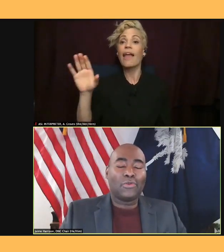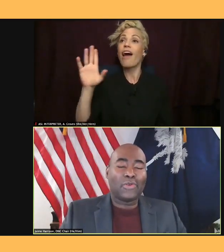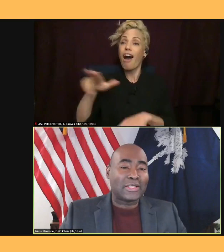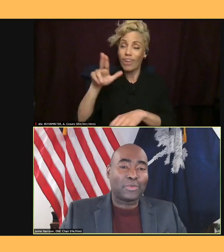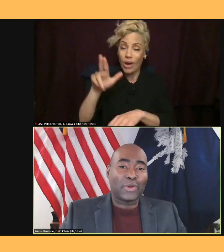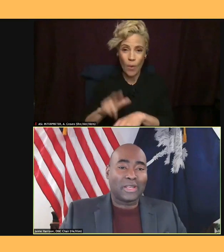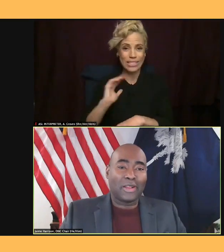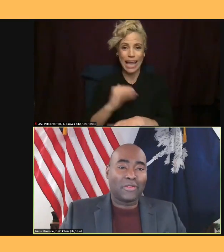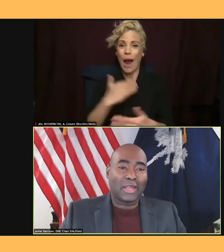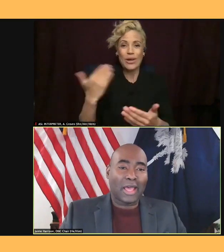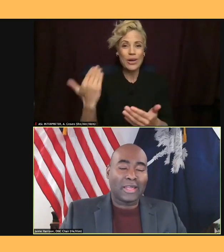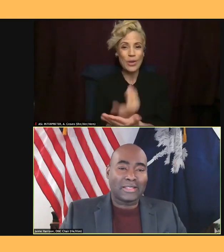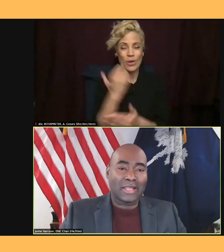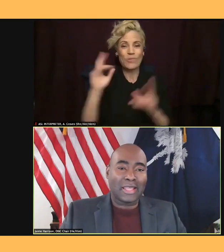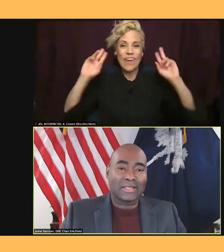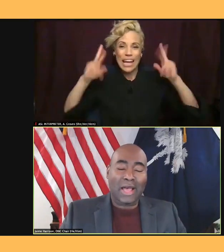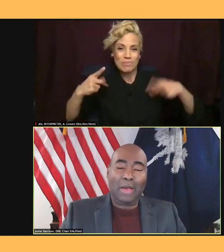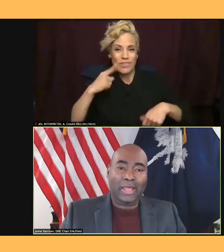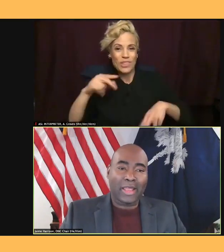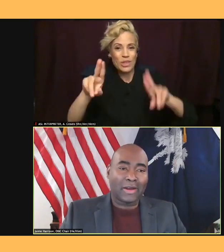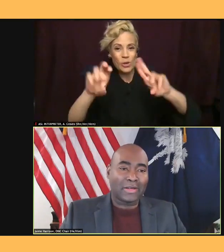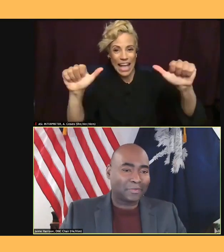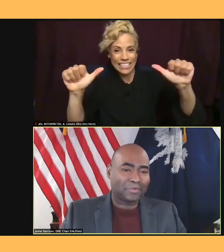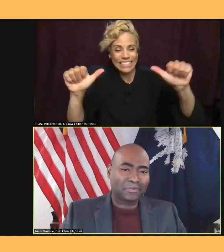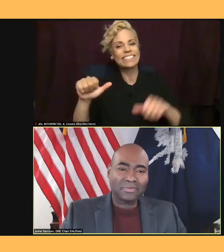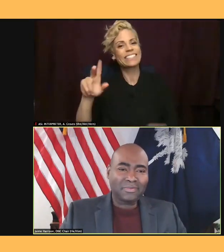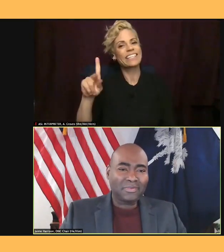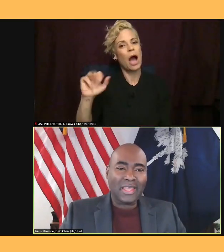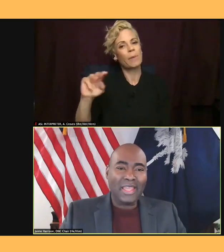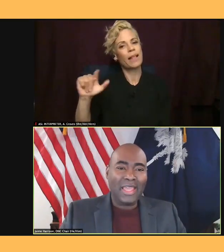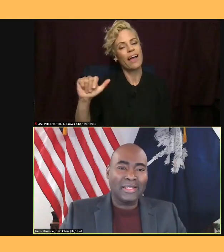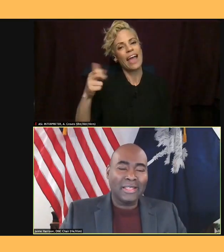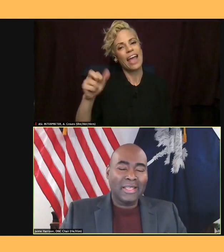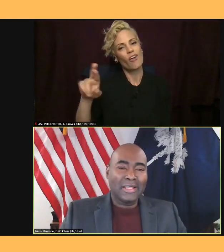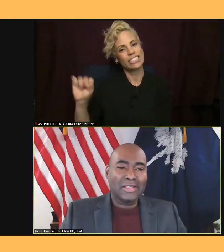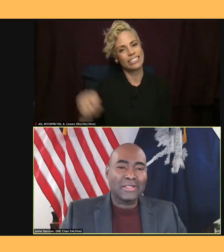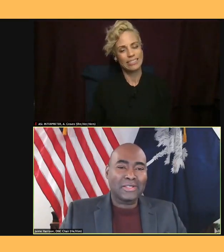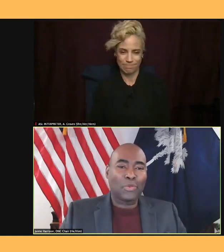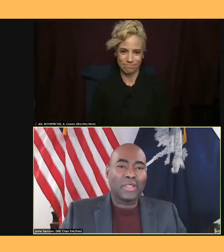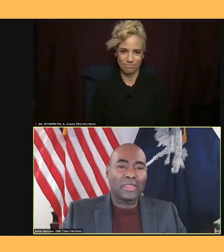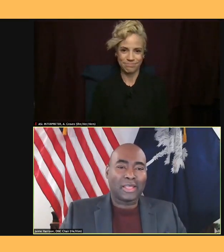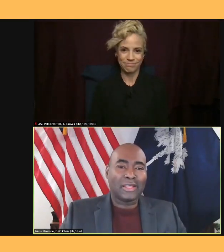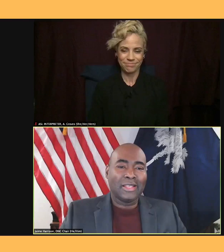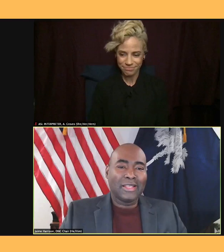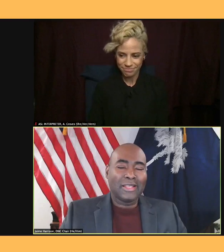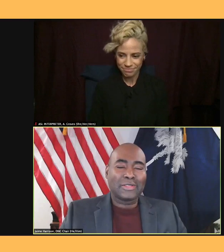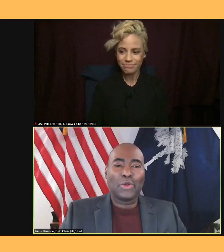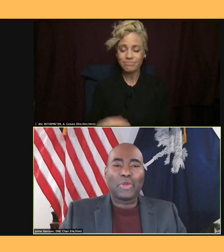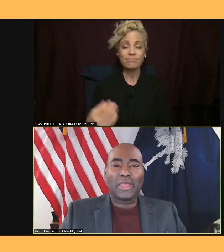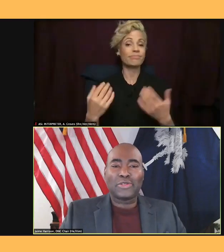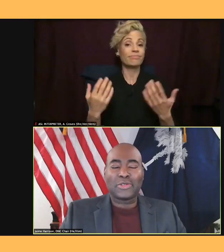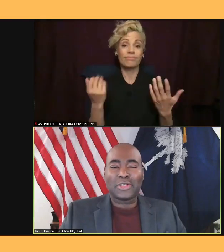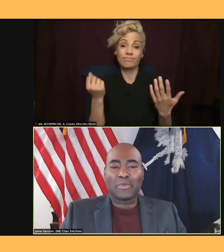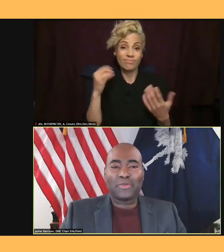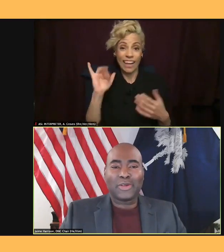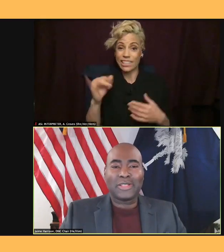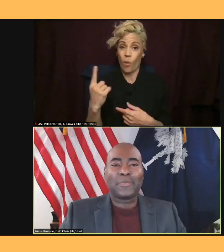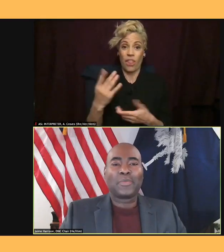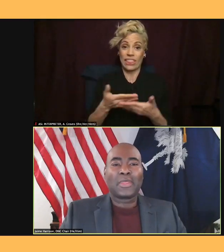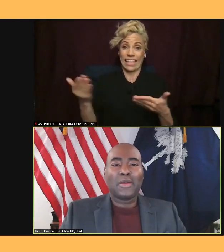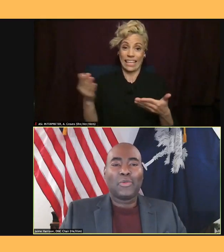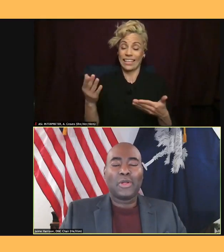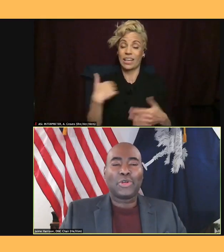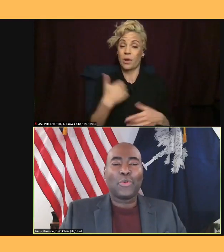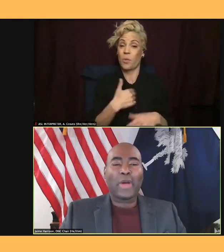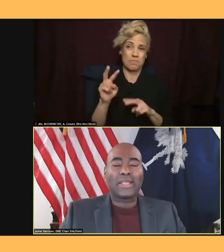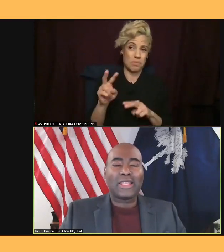of the United States, Kamala Harris. And this is the one thing that's going to be interesting, my friends. When Joe Biden